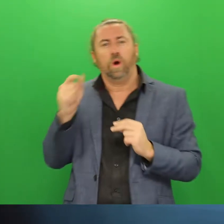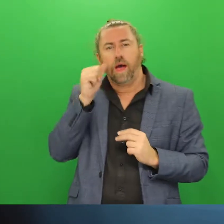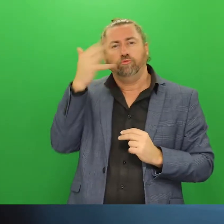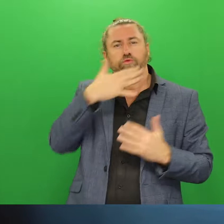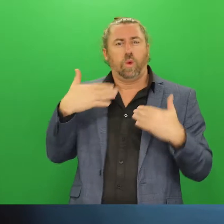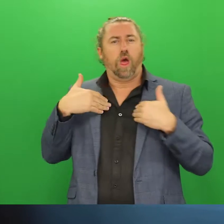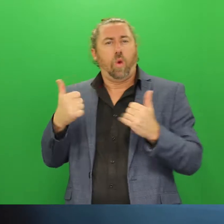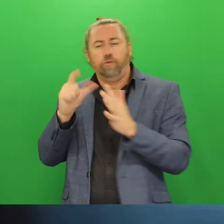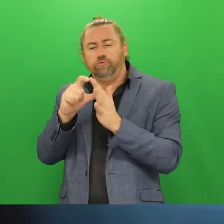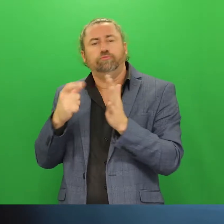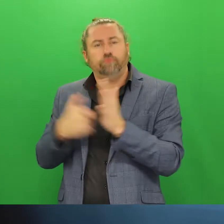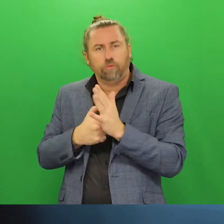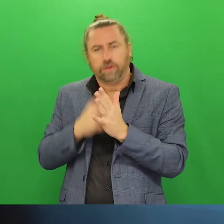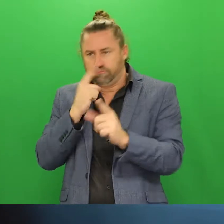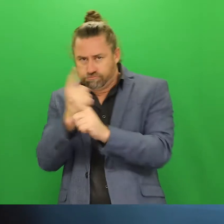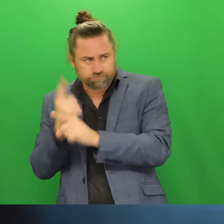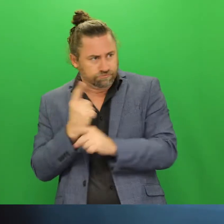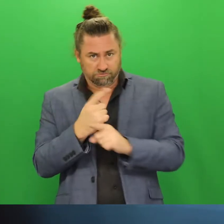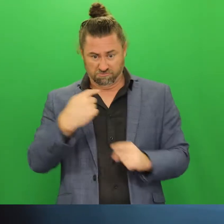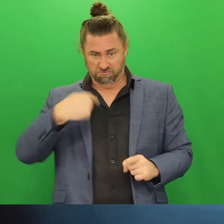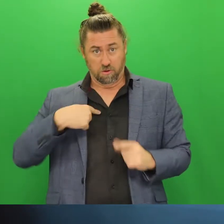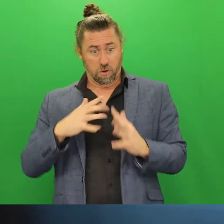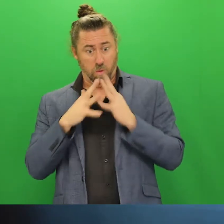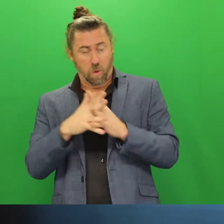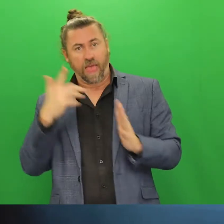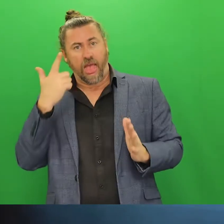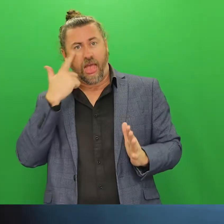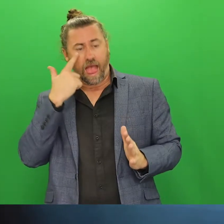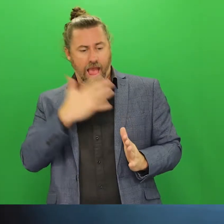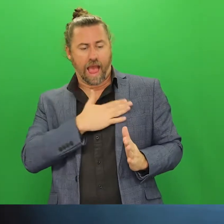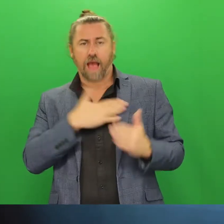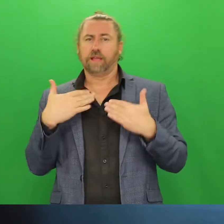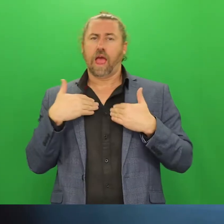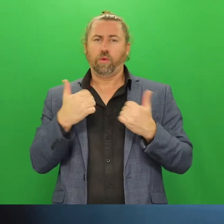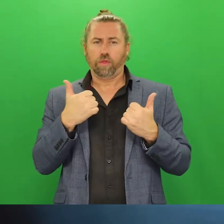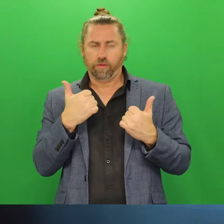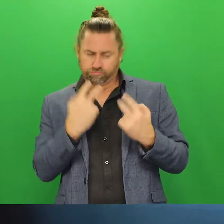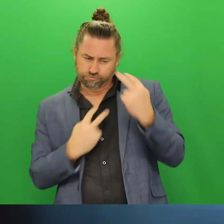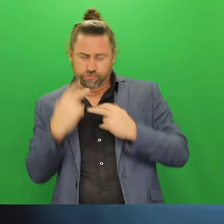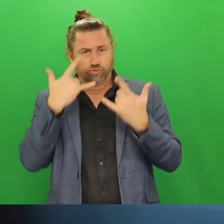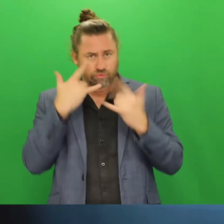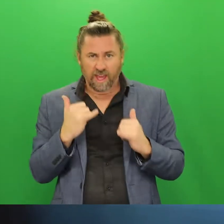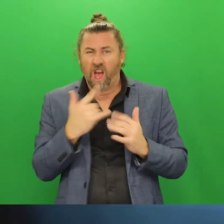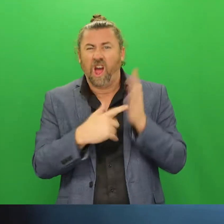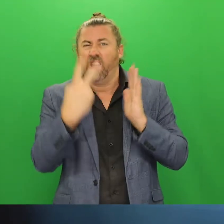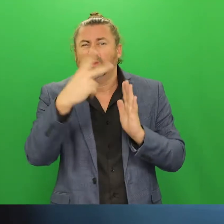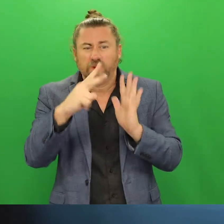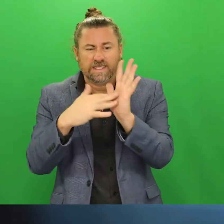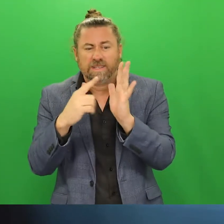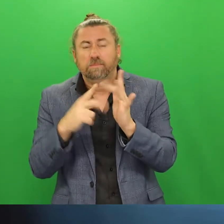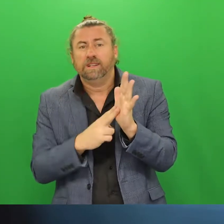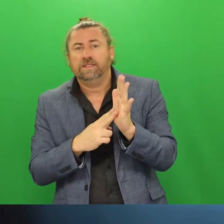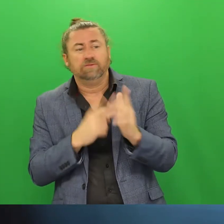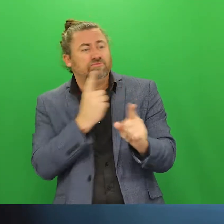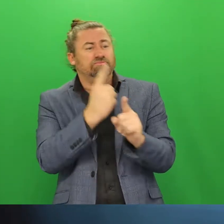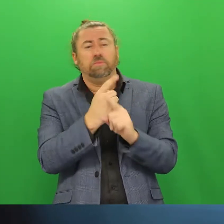whether a heart health check is a good idea for you and they're recommended annually for those age groups. It's a 20-minute check. It's